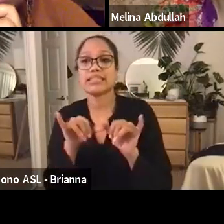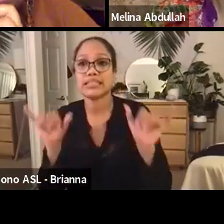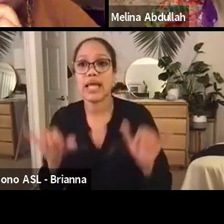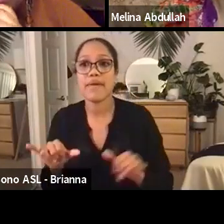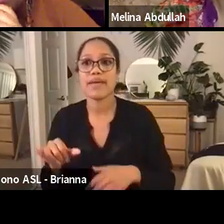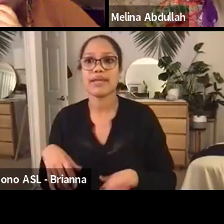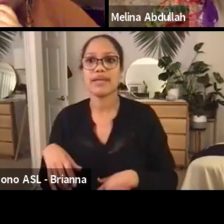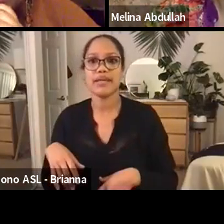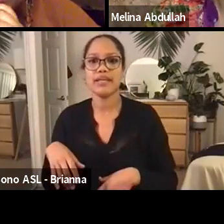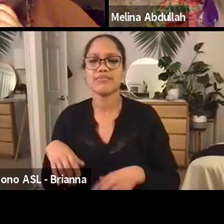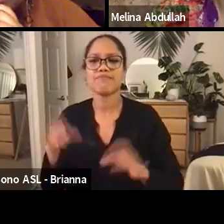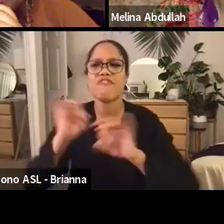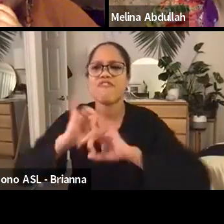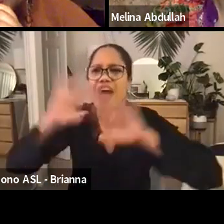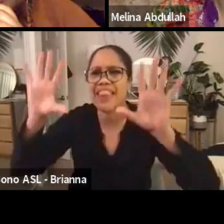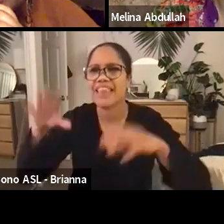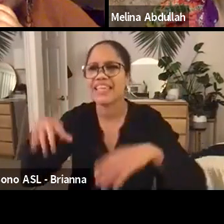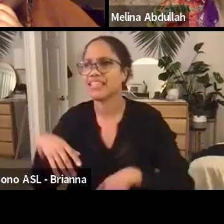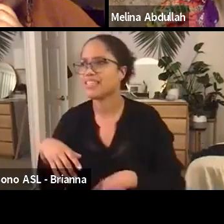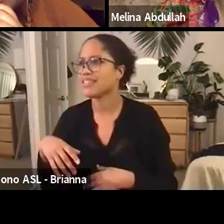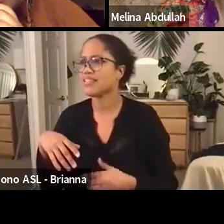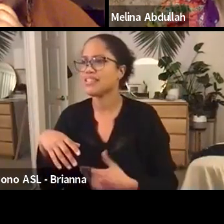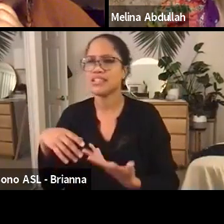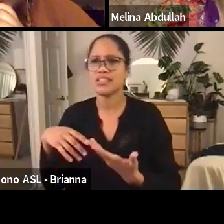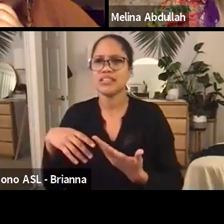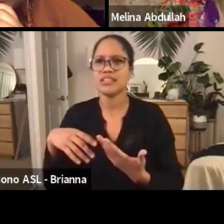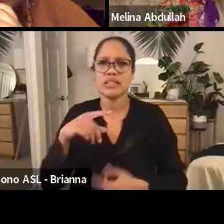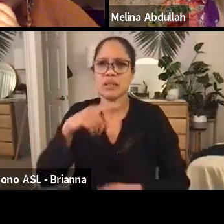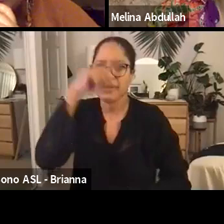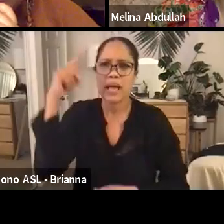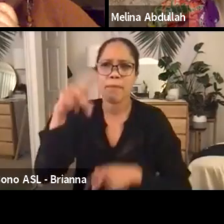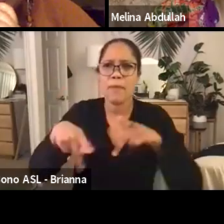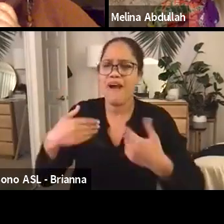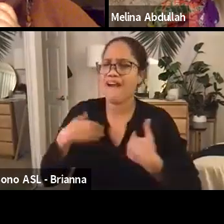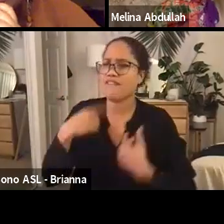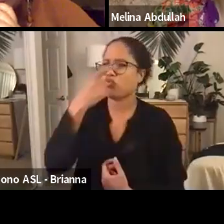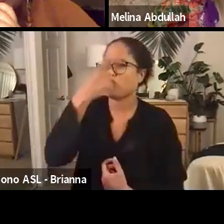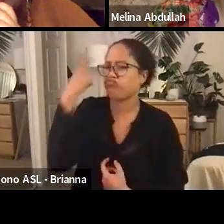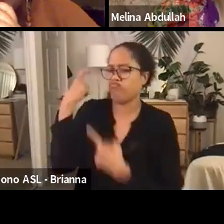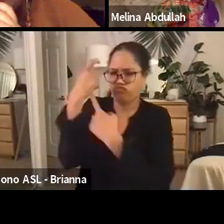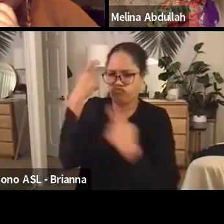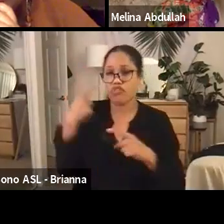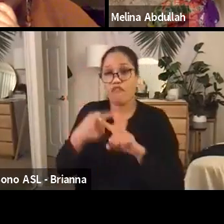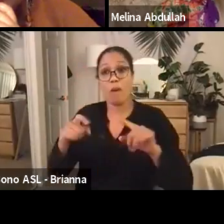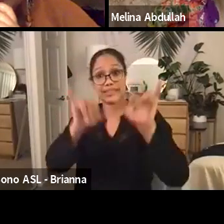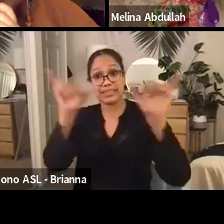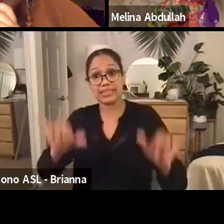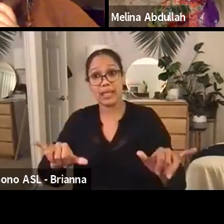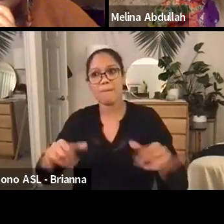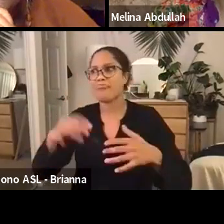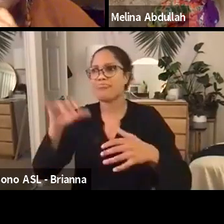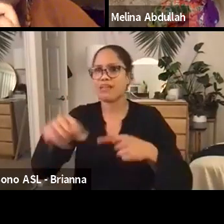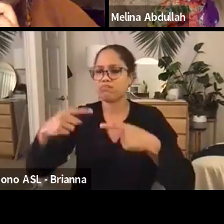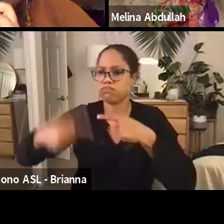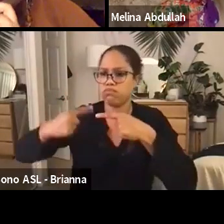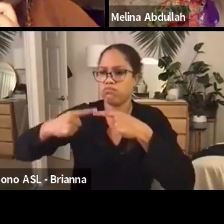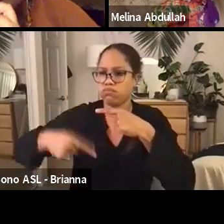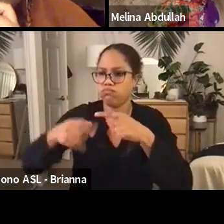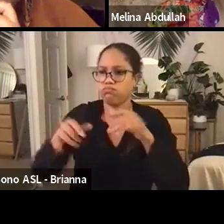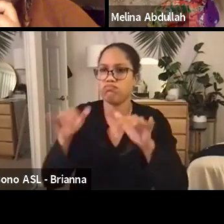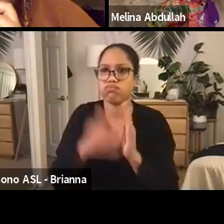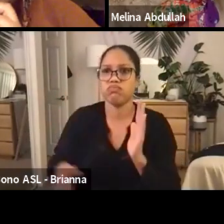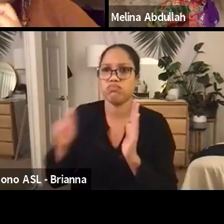violence that we, that is inflicted on black people on the trauma and the cycles of all of that, at the end of it all, it's